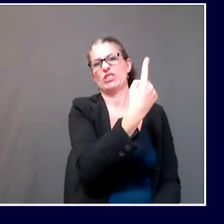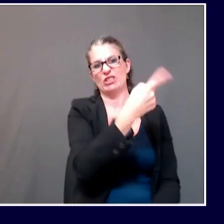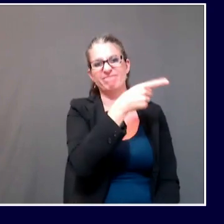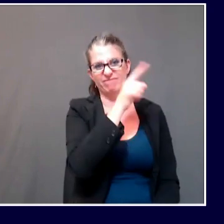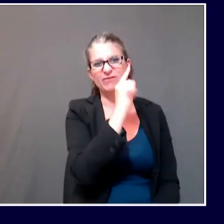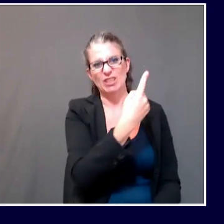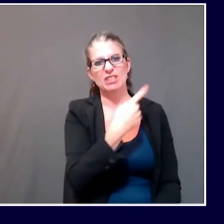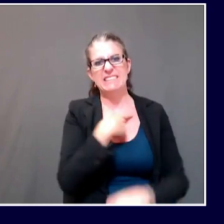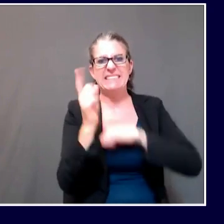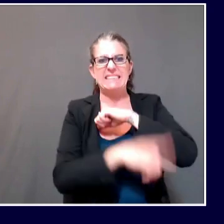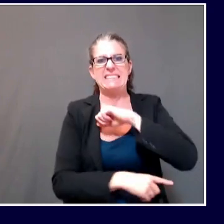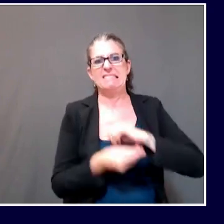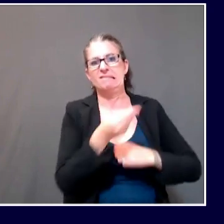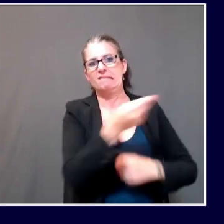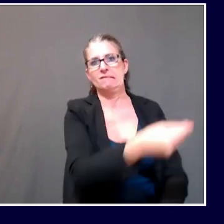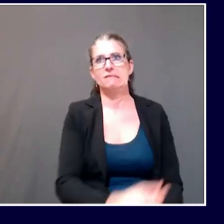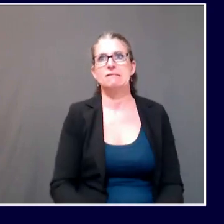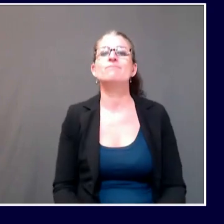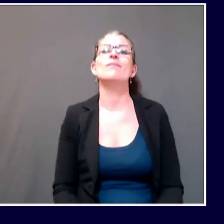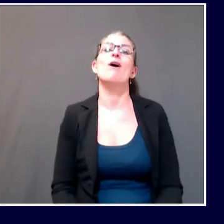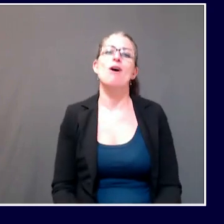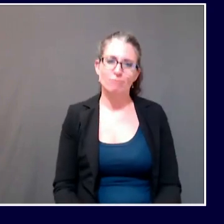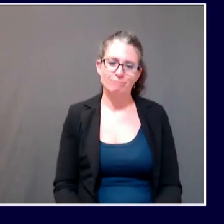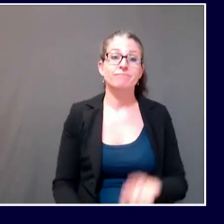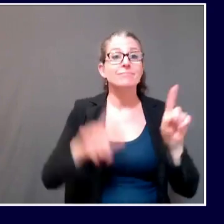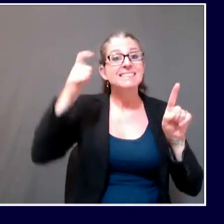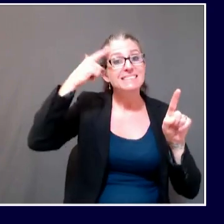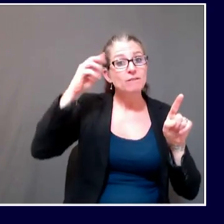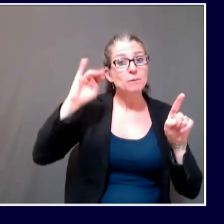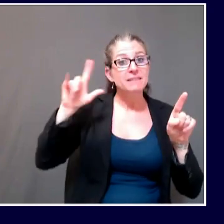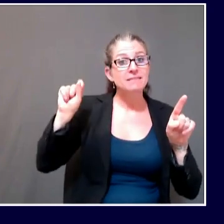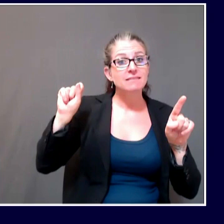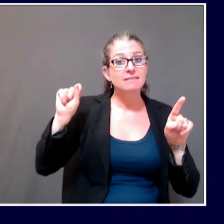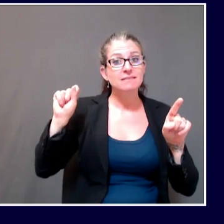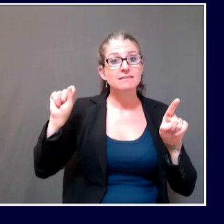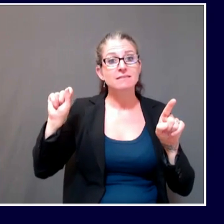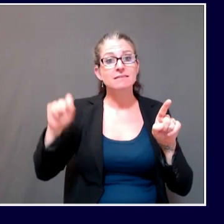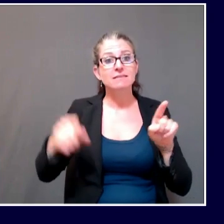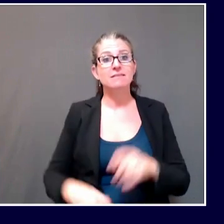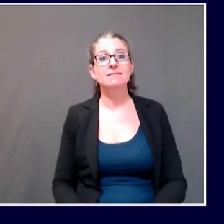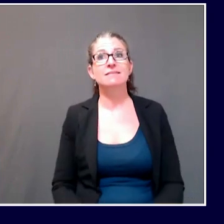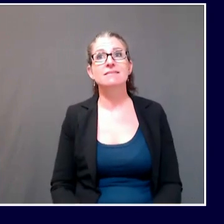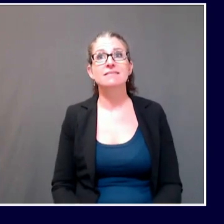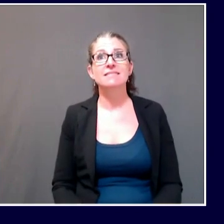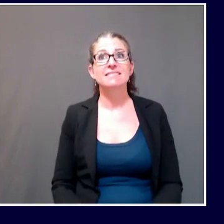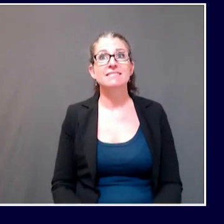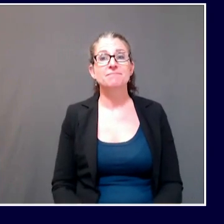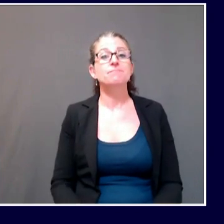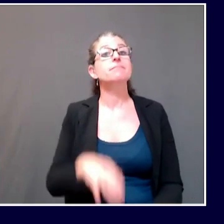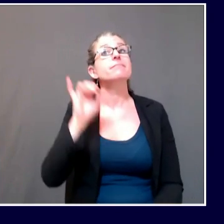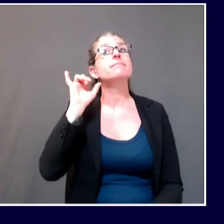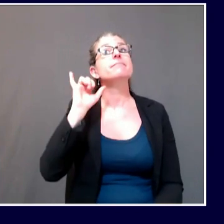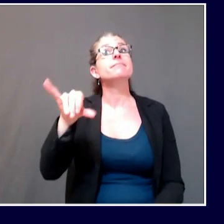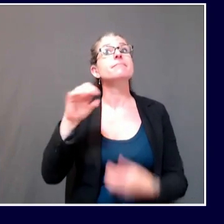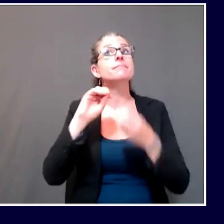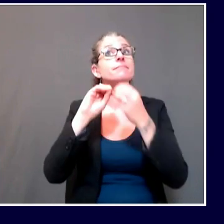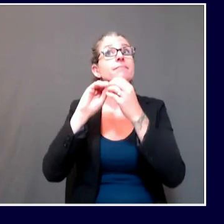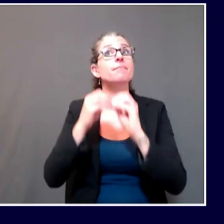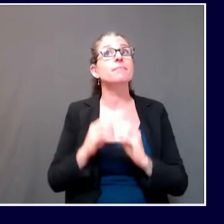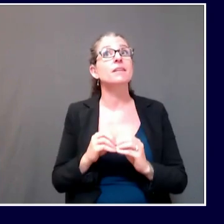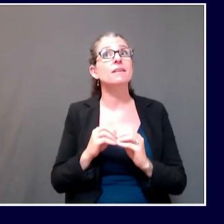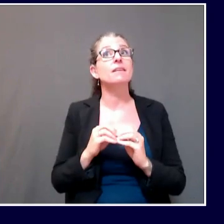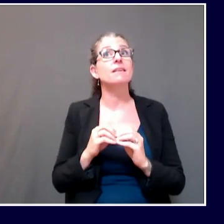easy. Now, Governor, your business aid program today, it falls short of the $350 million that the Economic Recovery Committee called for.